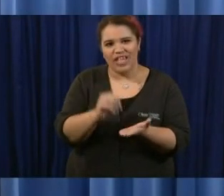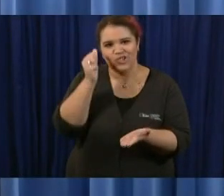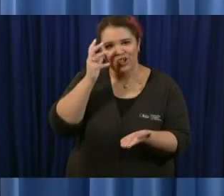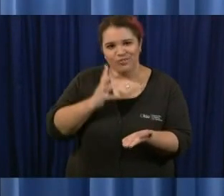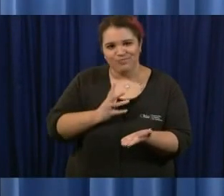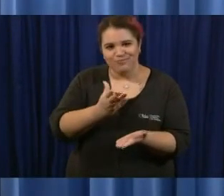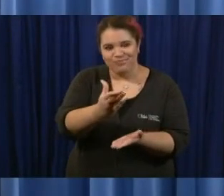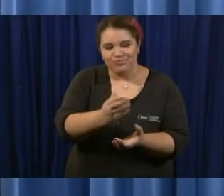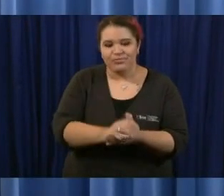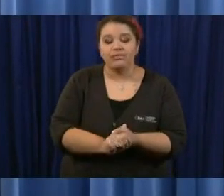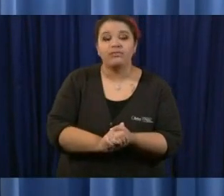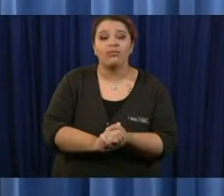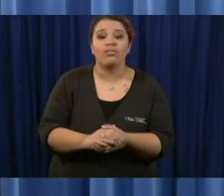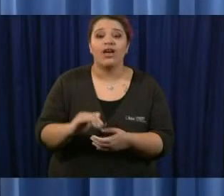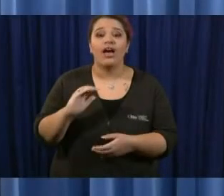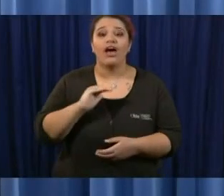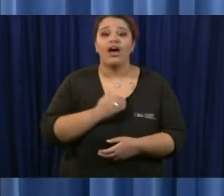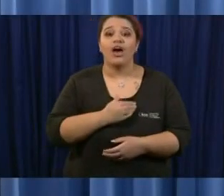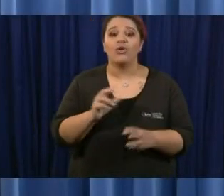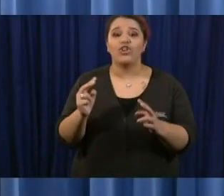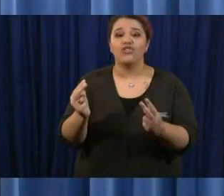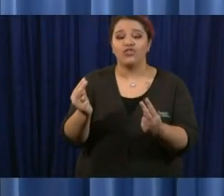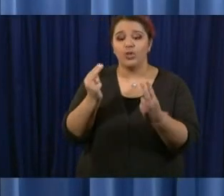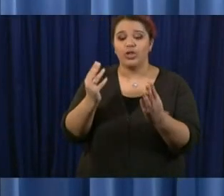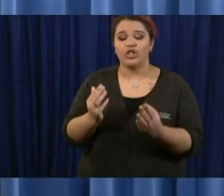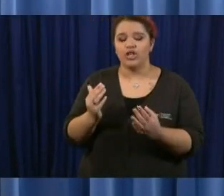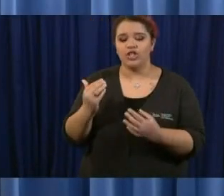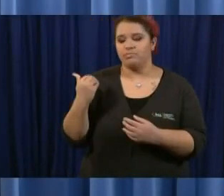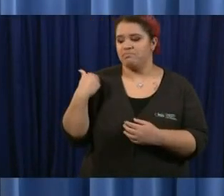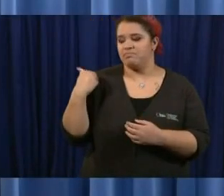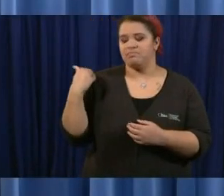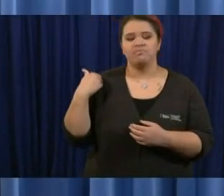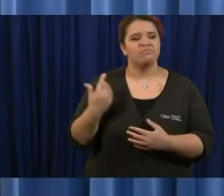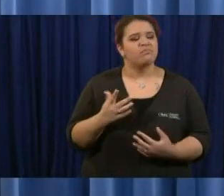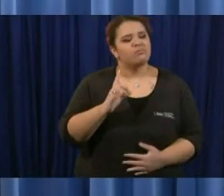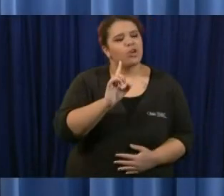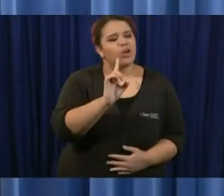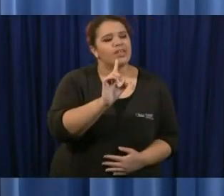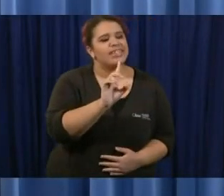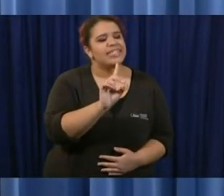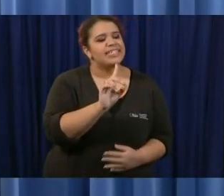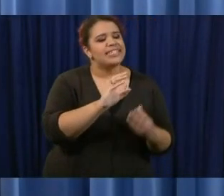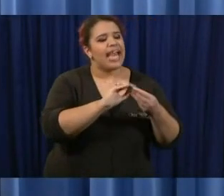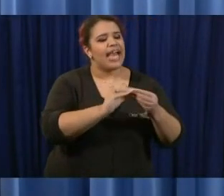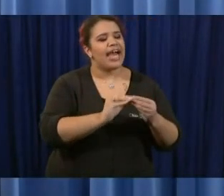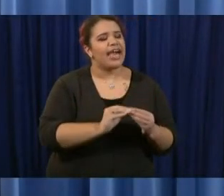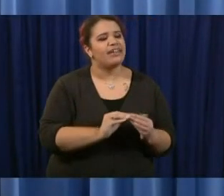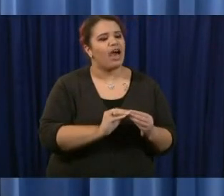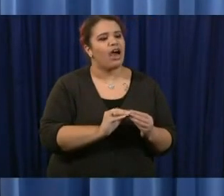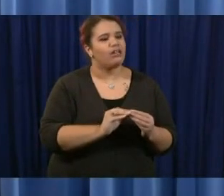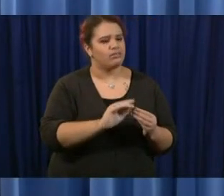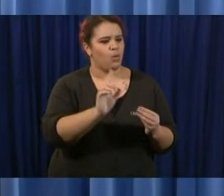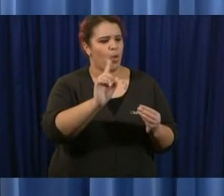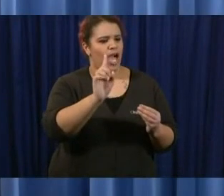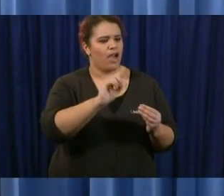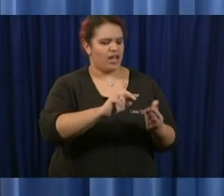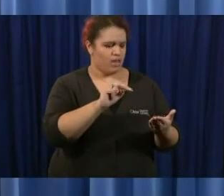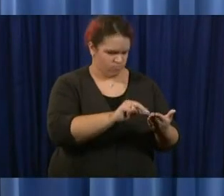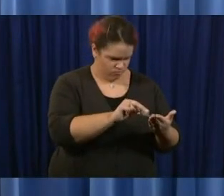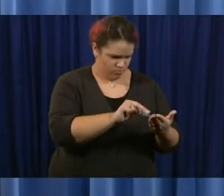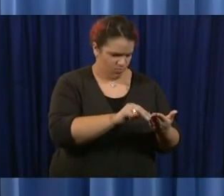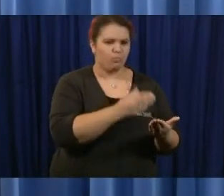uh our viewers are asking where they can find data to support the continuation of the emergency orders